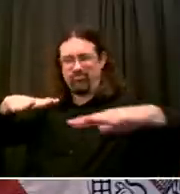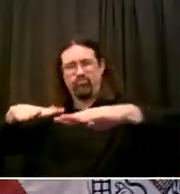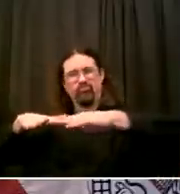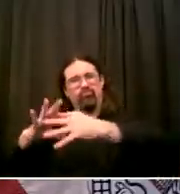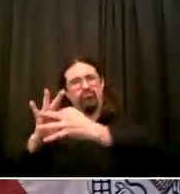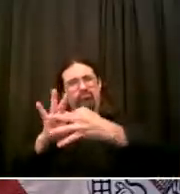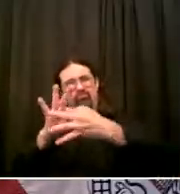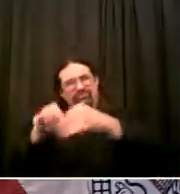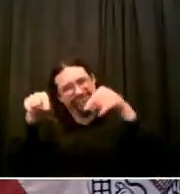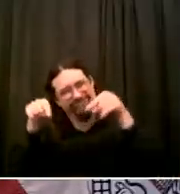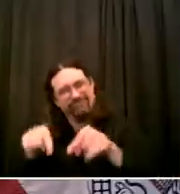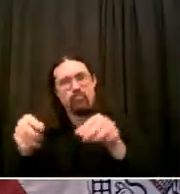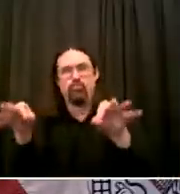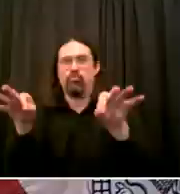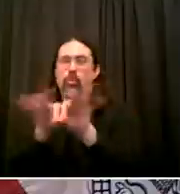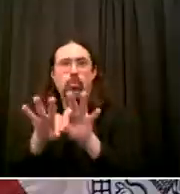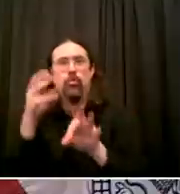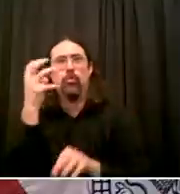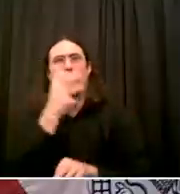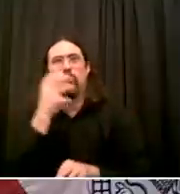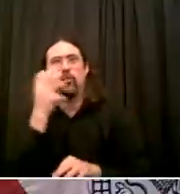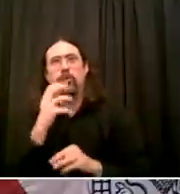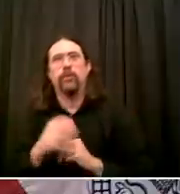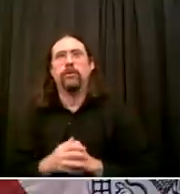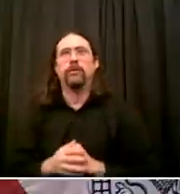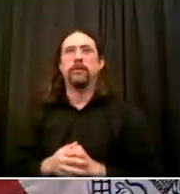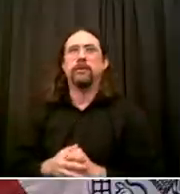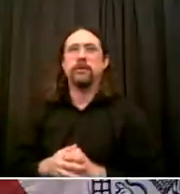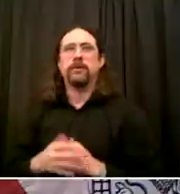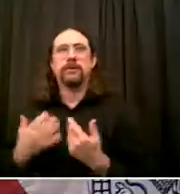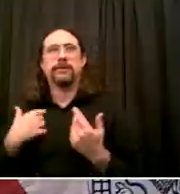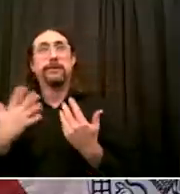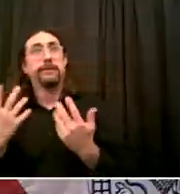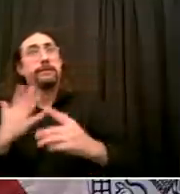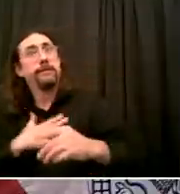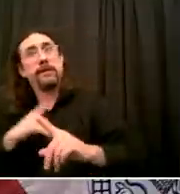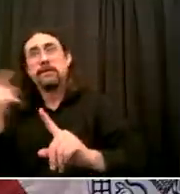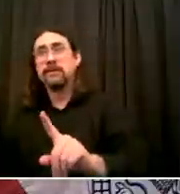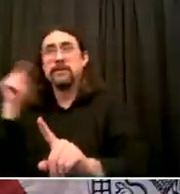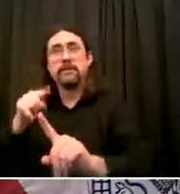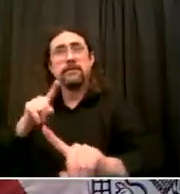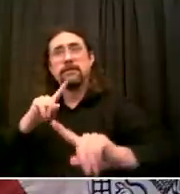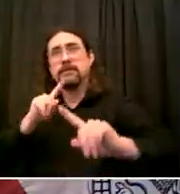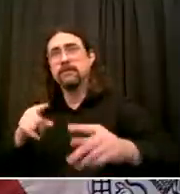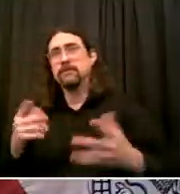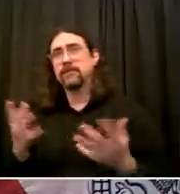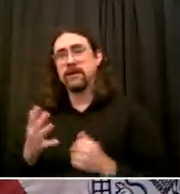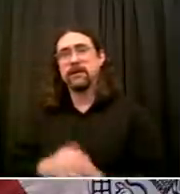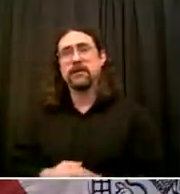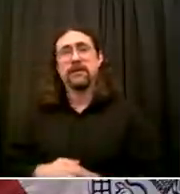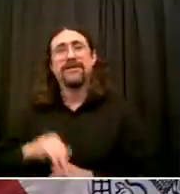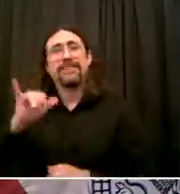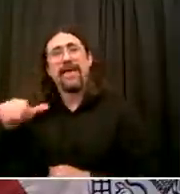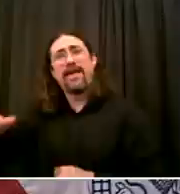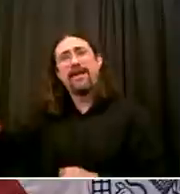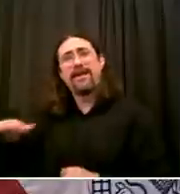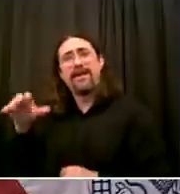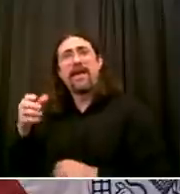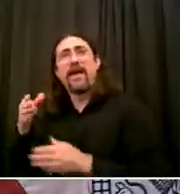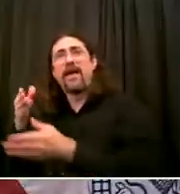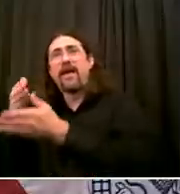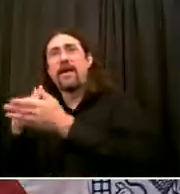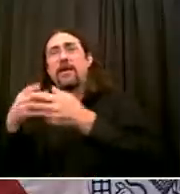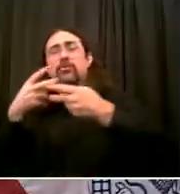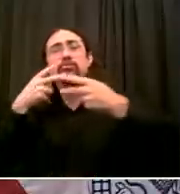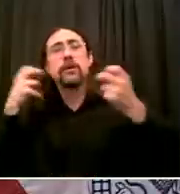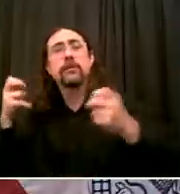these police officers will continue to fight crime They'll use some different approaches and tools But the commissioner believes